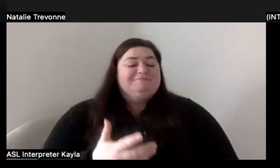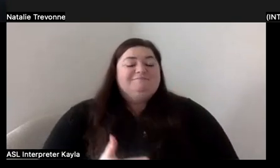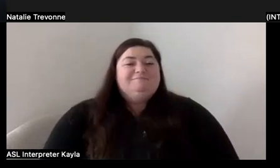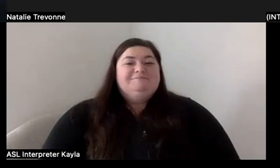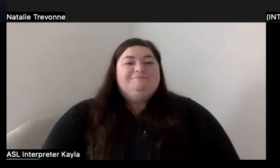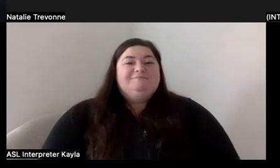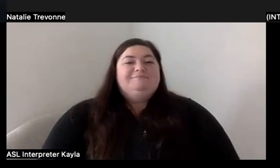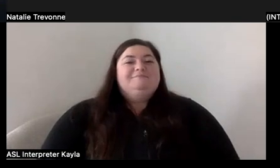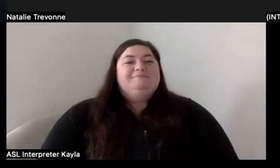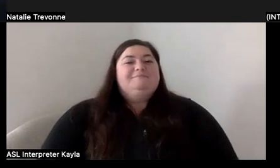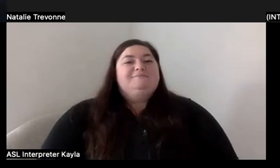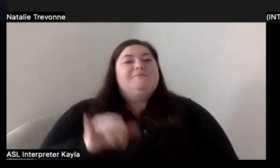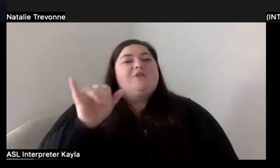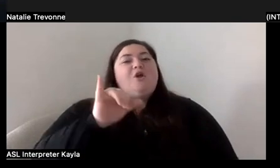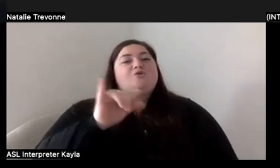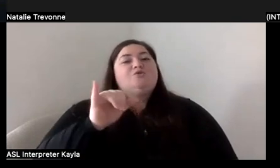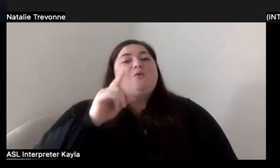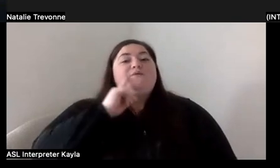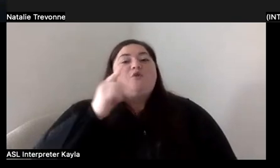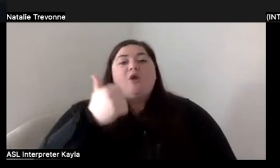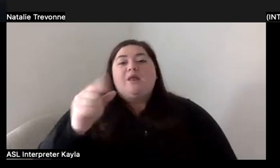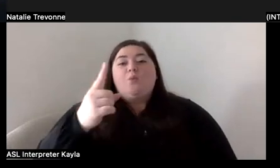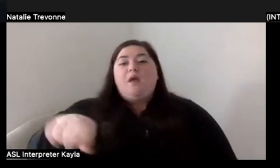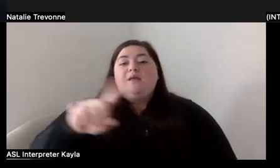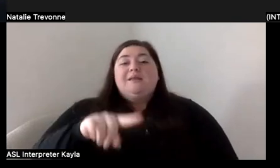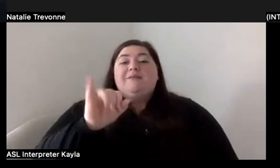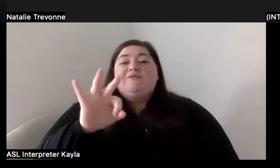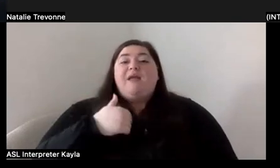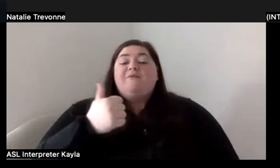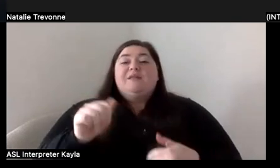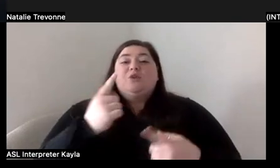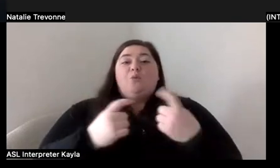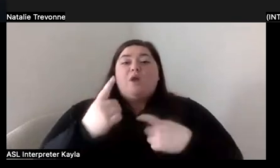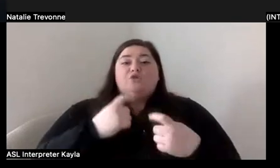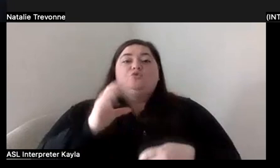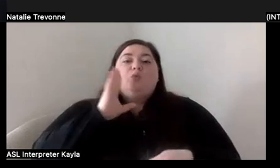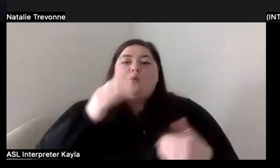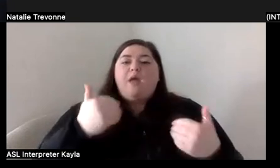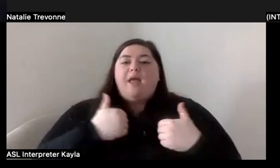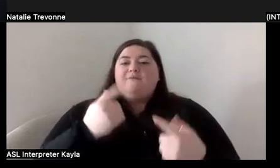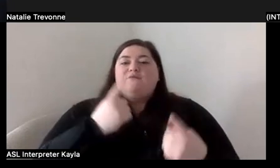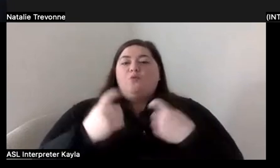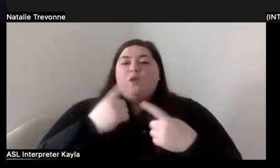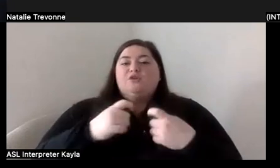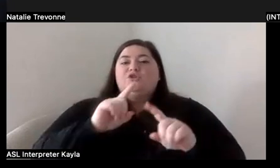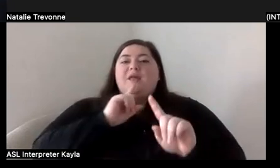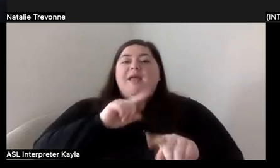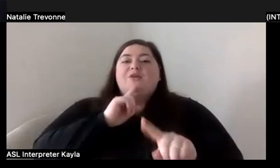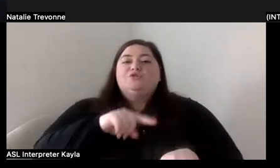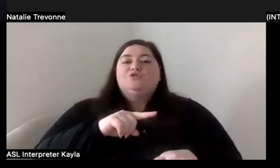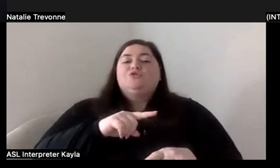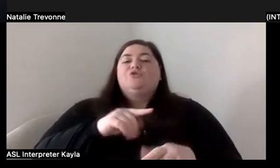And just for anyone listening, if you have any questions, we will be having a Q&A portion towards the end of the